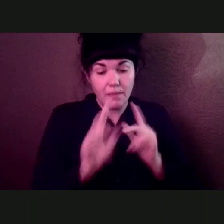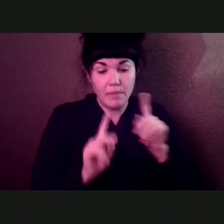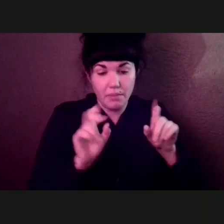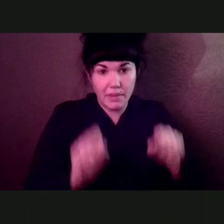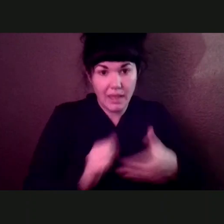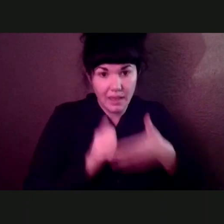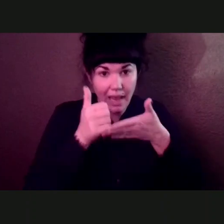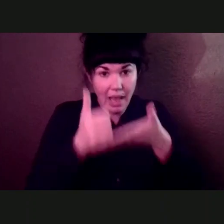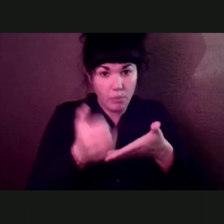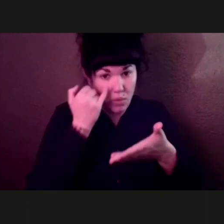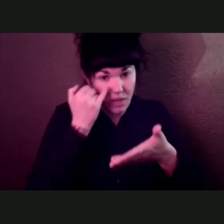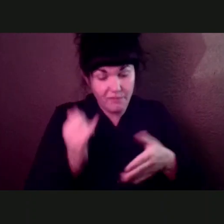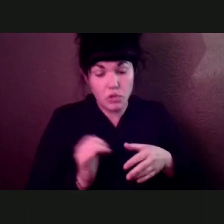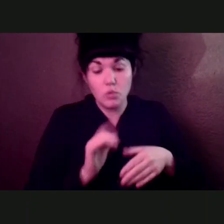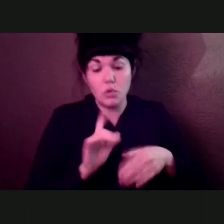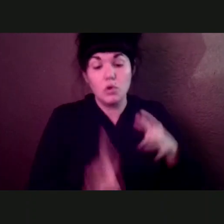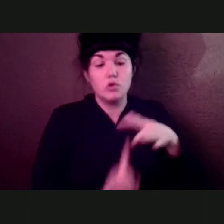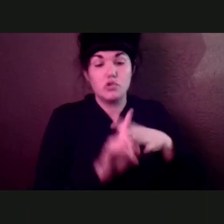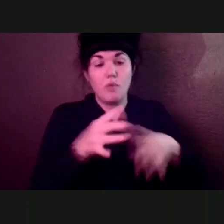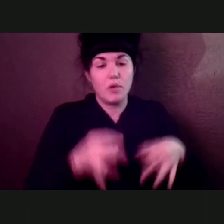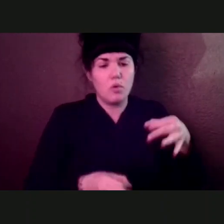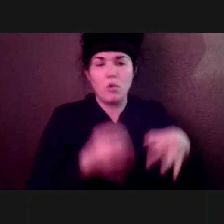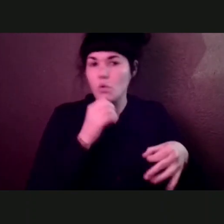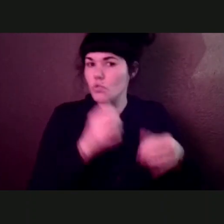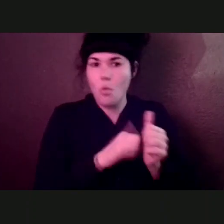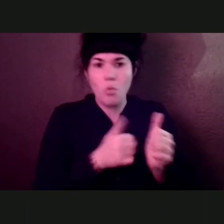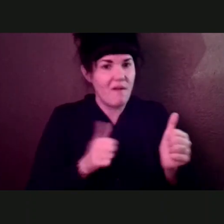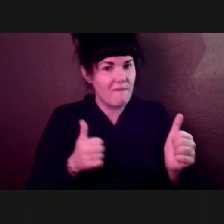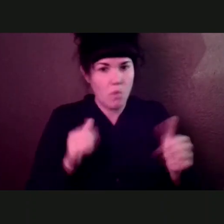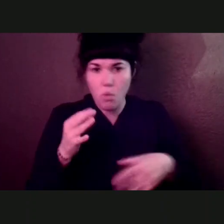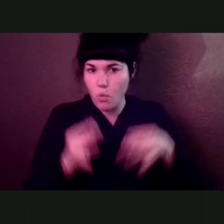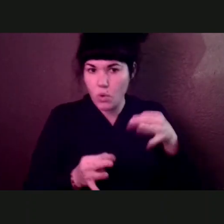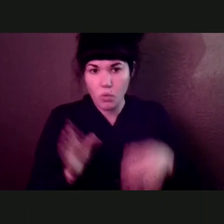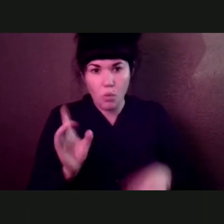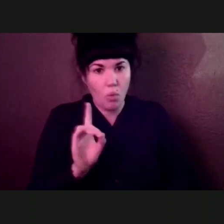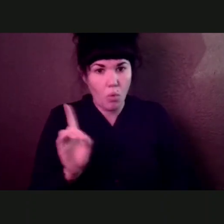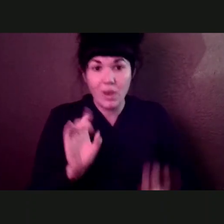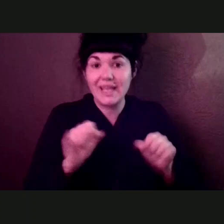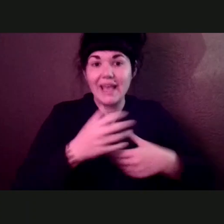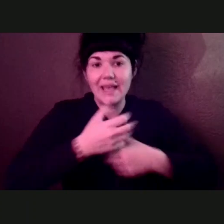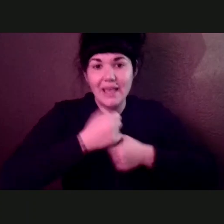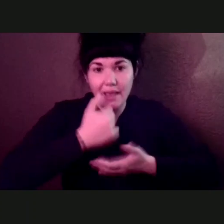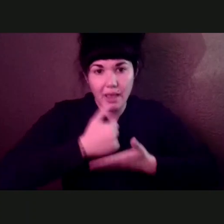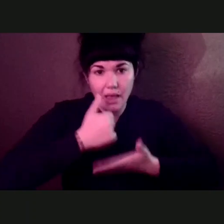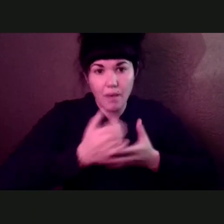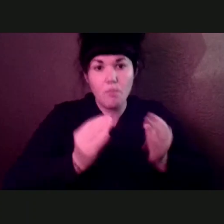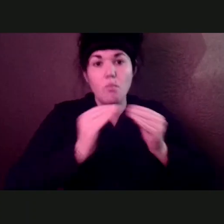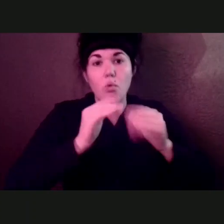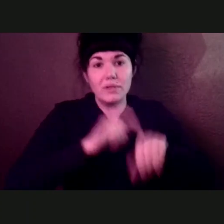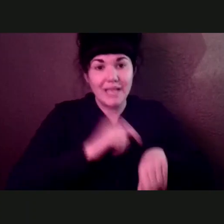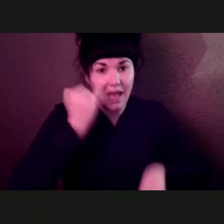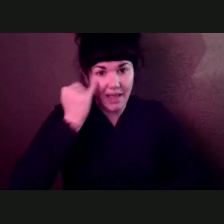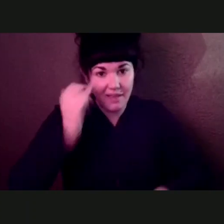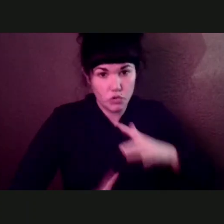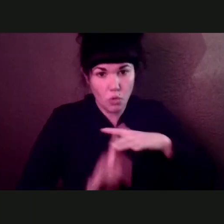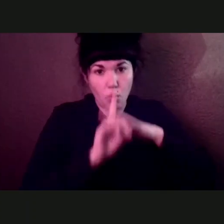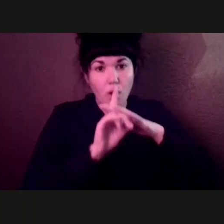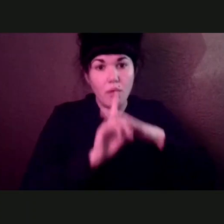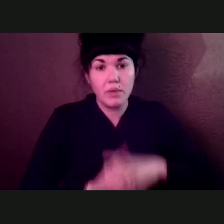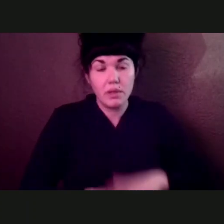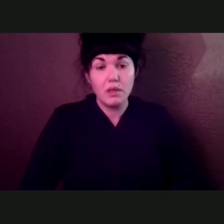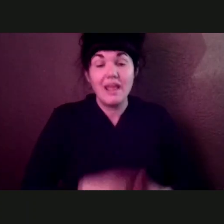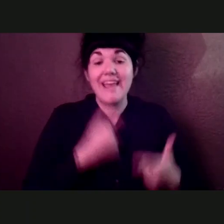avoid the court date. Go to court. Okay. And couple that with putting in your request for eviction